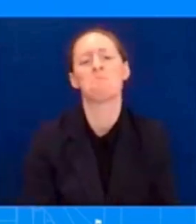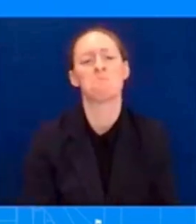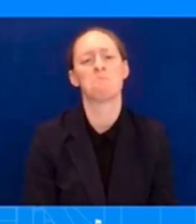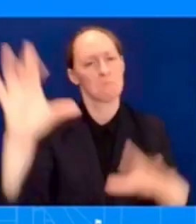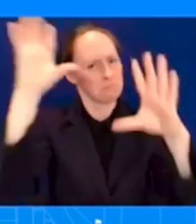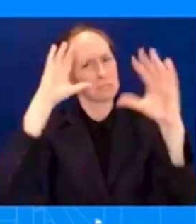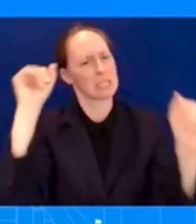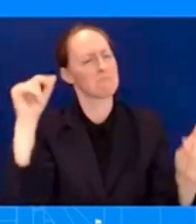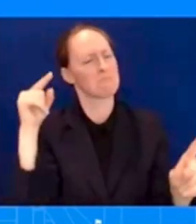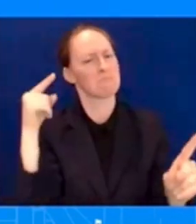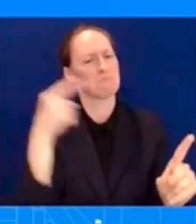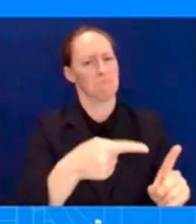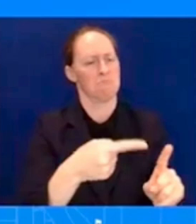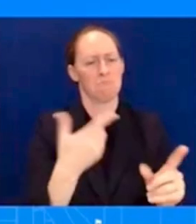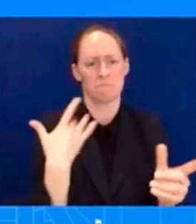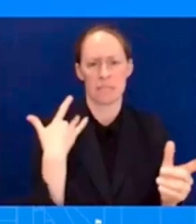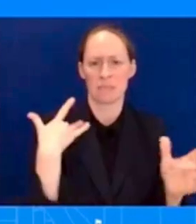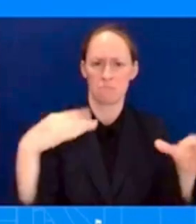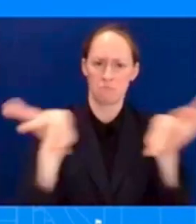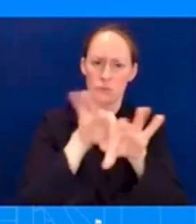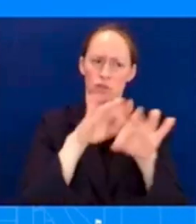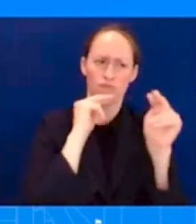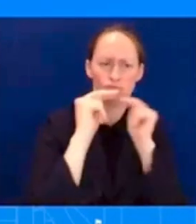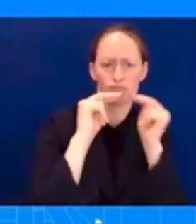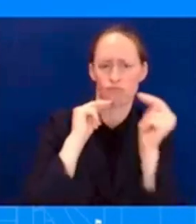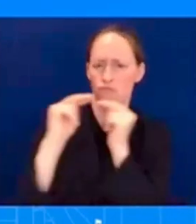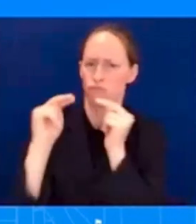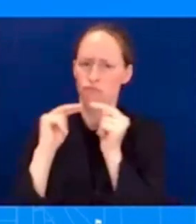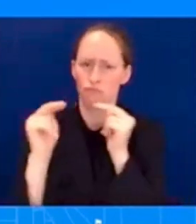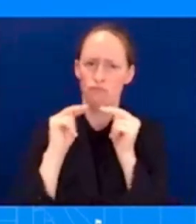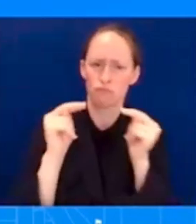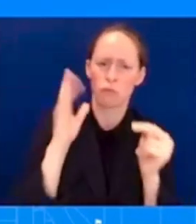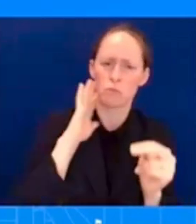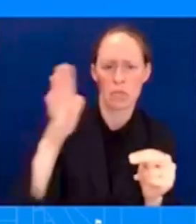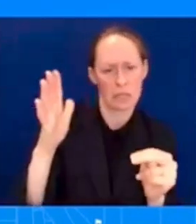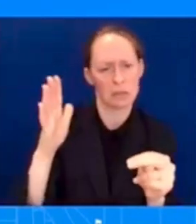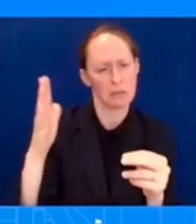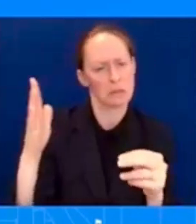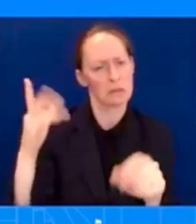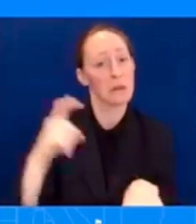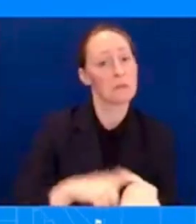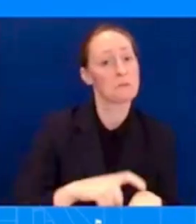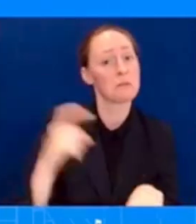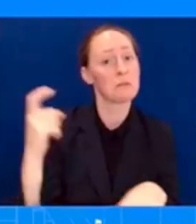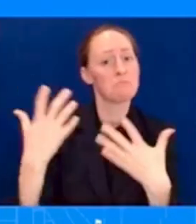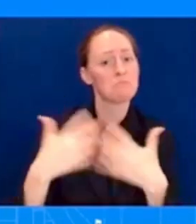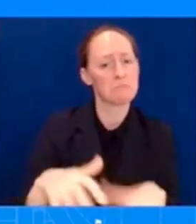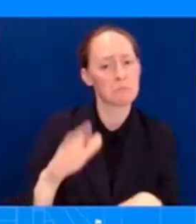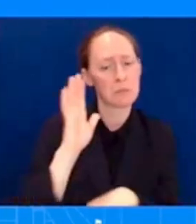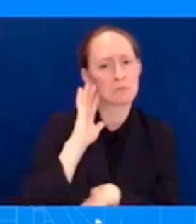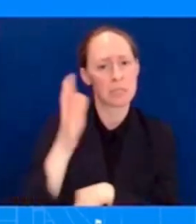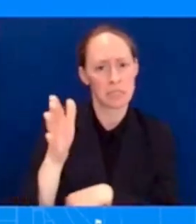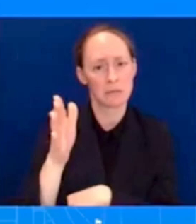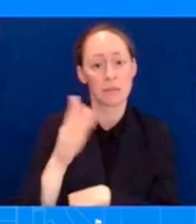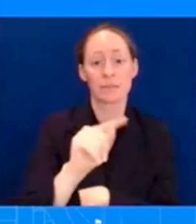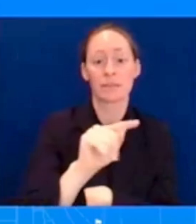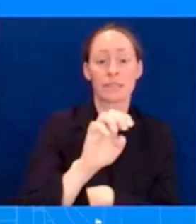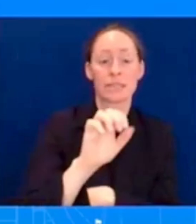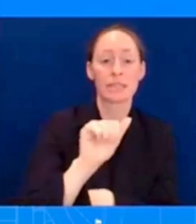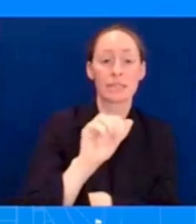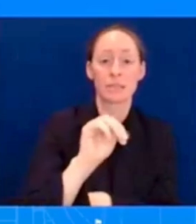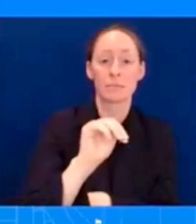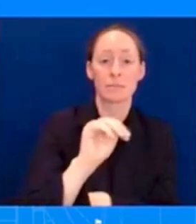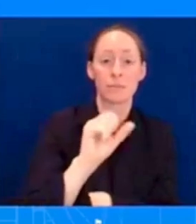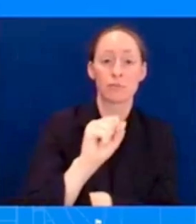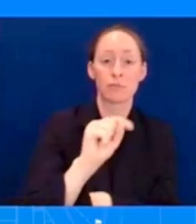well, right, with the Teamsters and UPS. They were able to come to the table and come to a mutual, beneficial agreement of both sides.